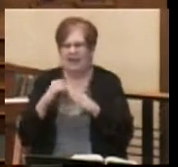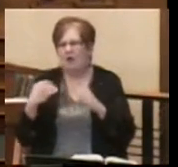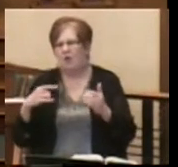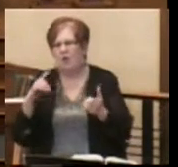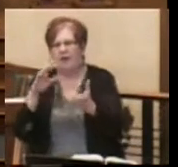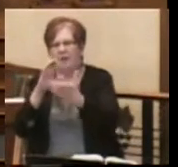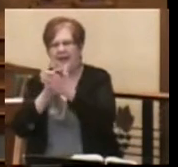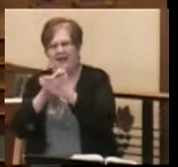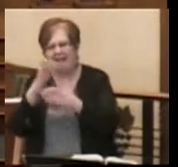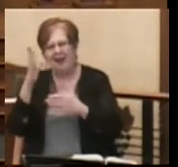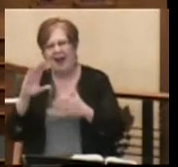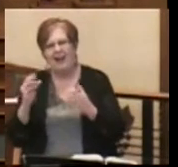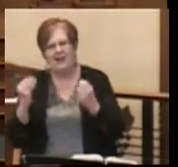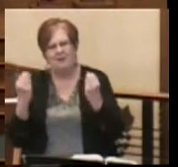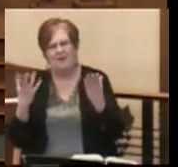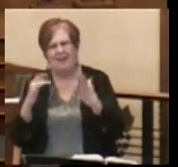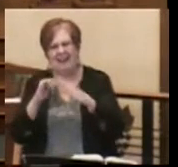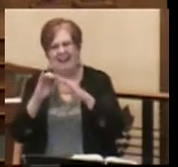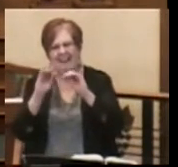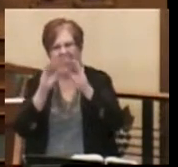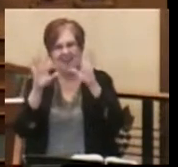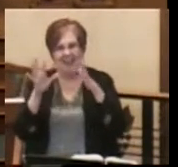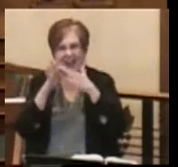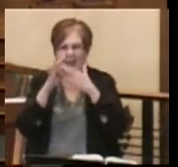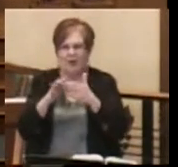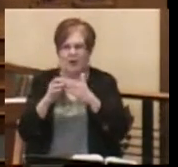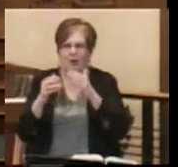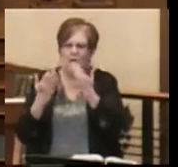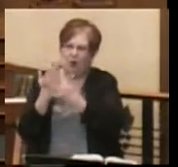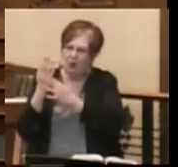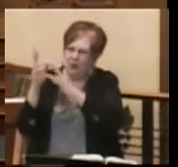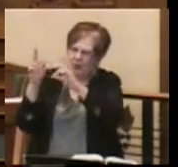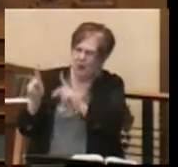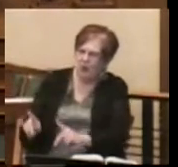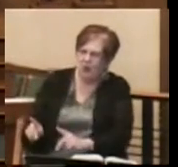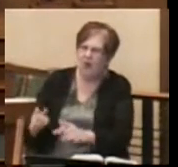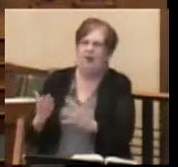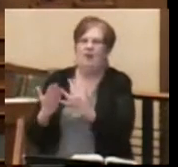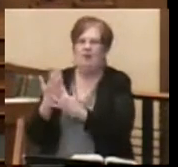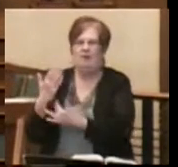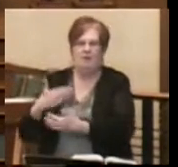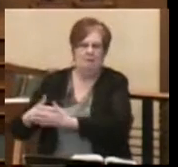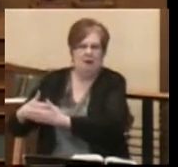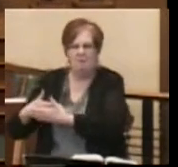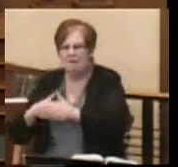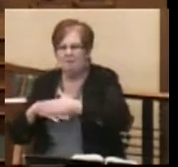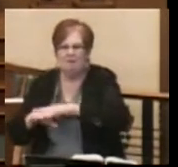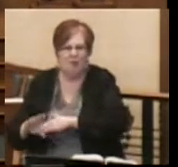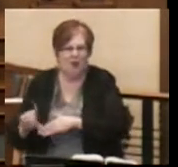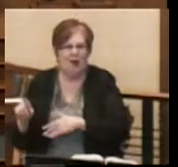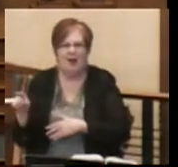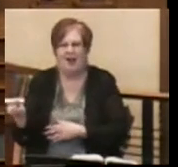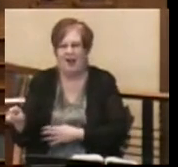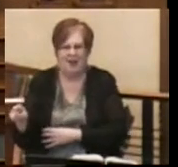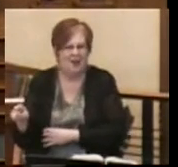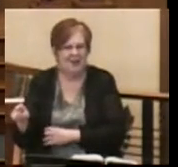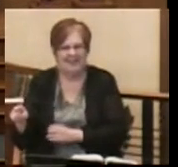God has provided light through flesh. A baby born into a manger.